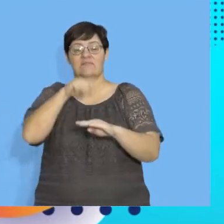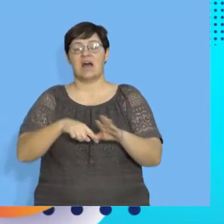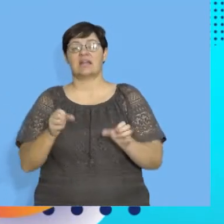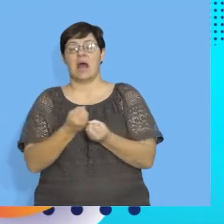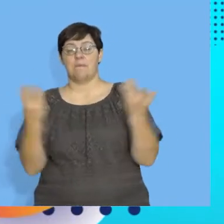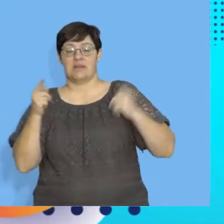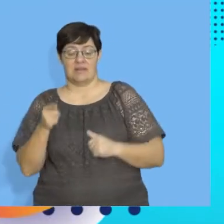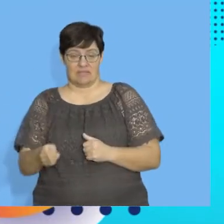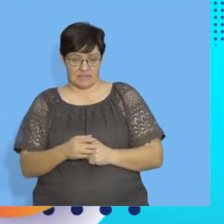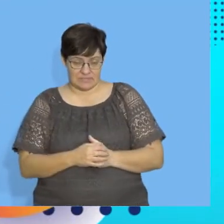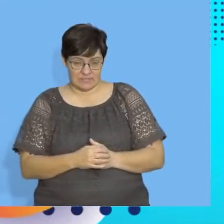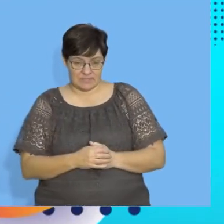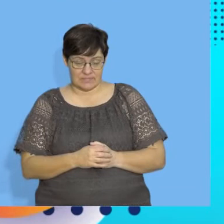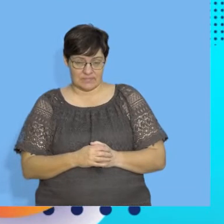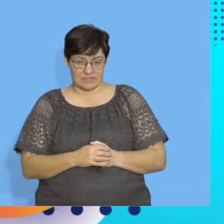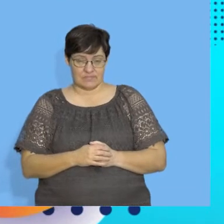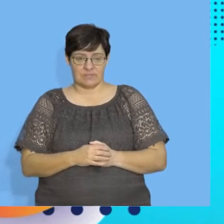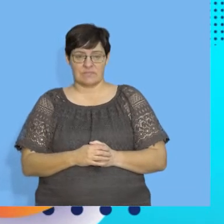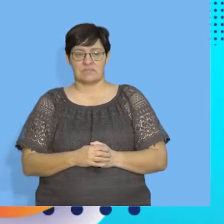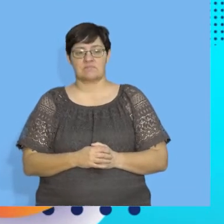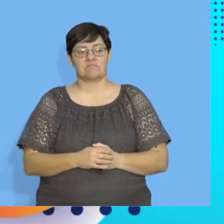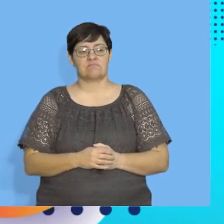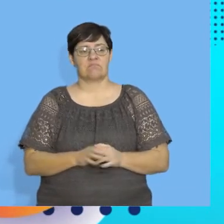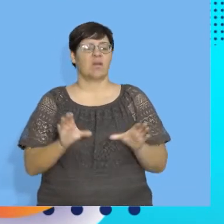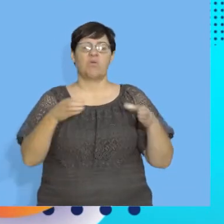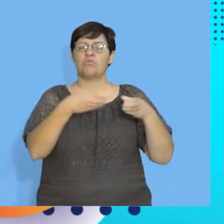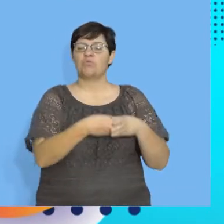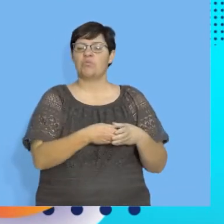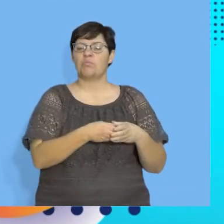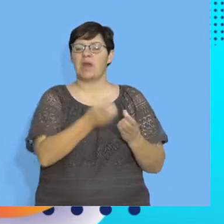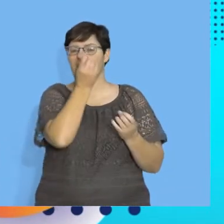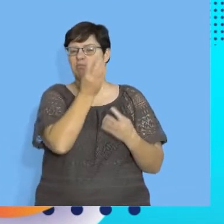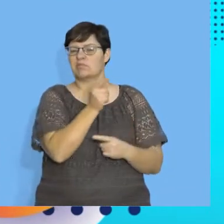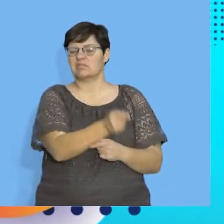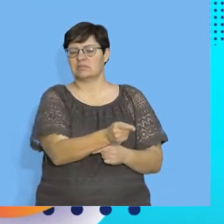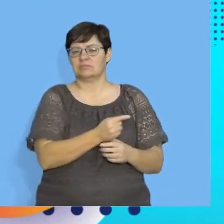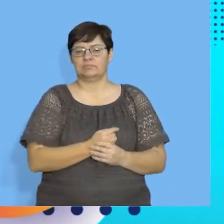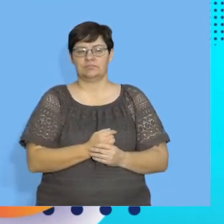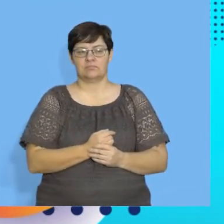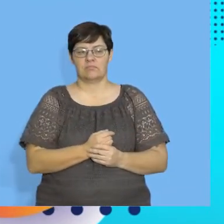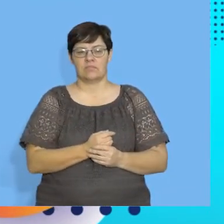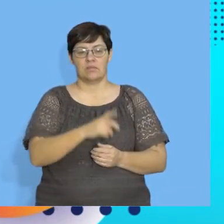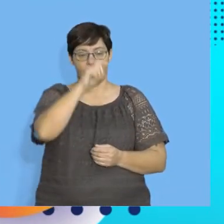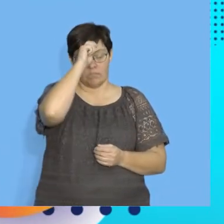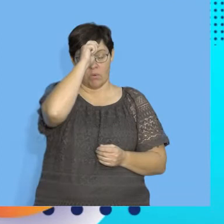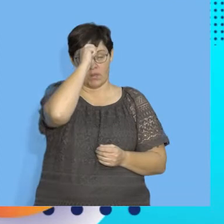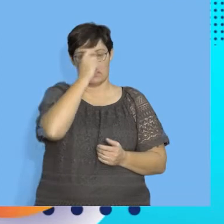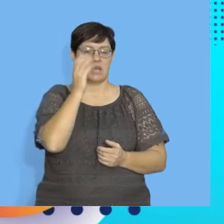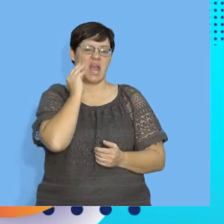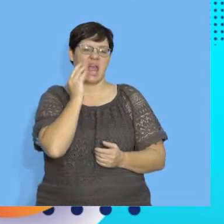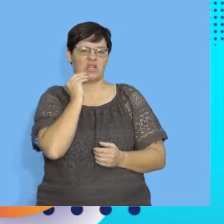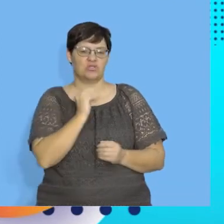size. But where group data, it could be boys between